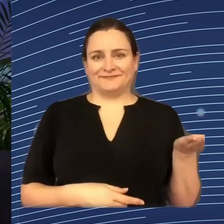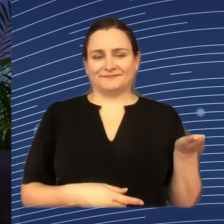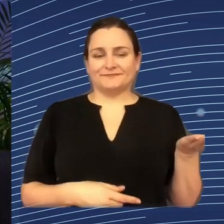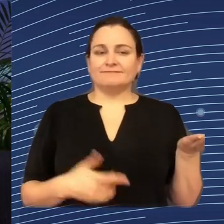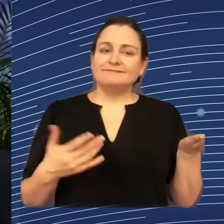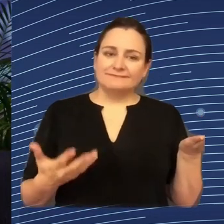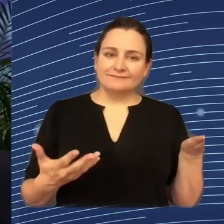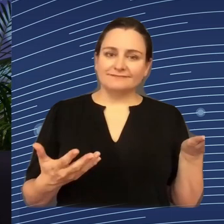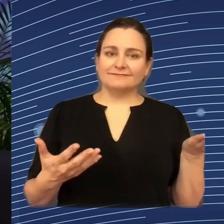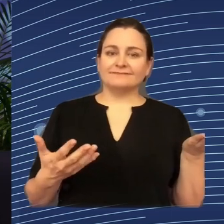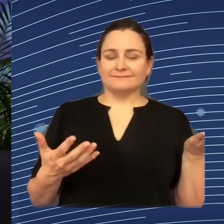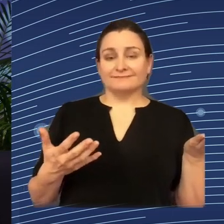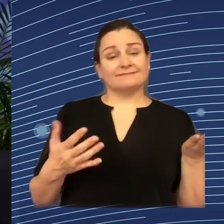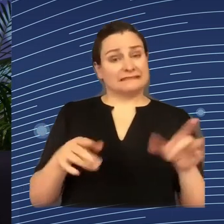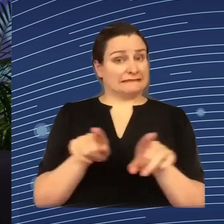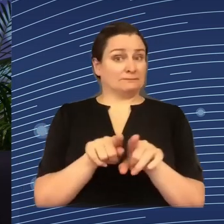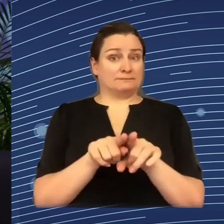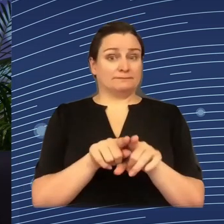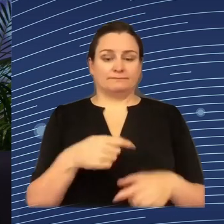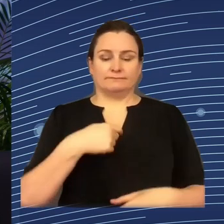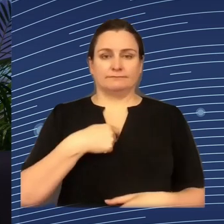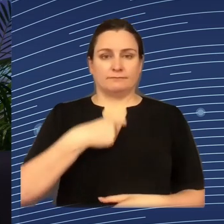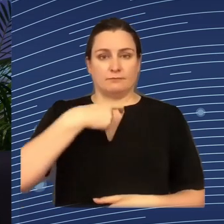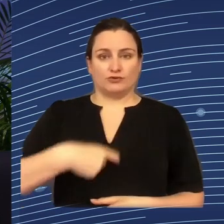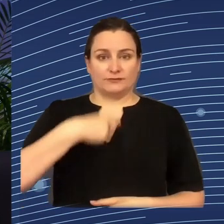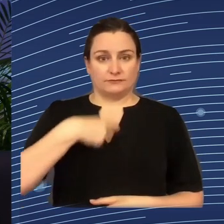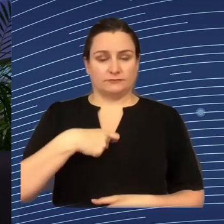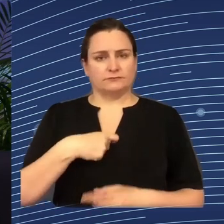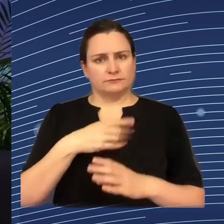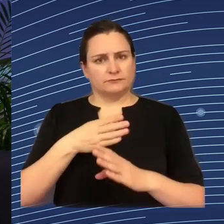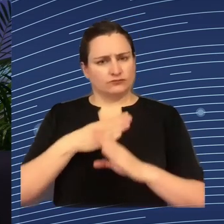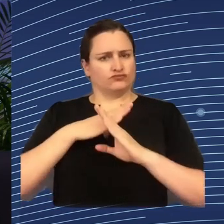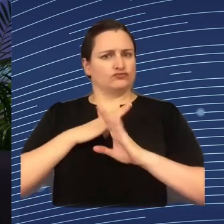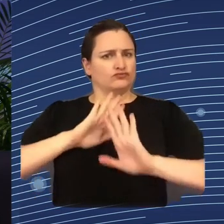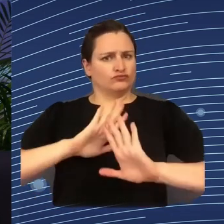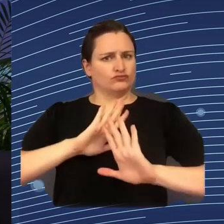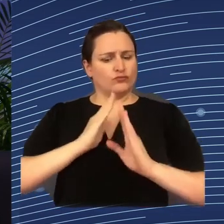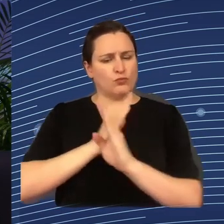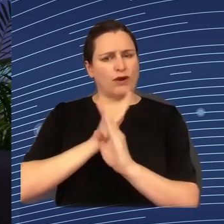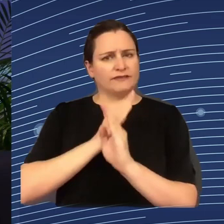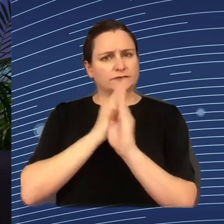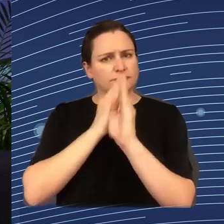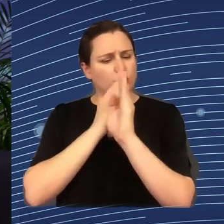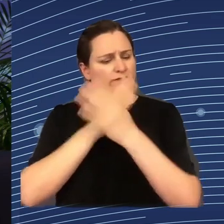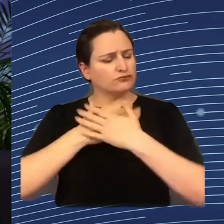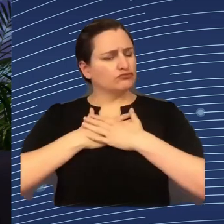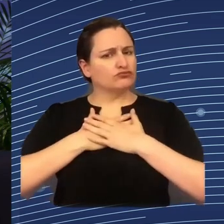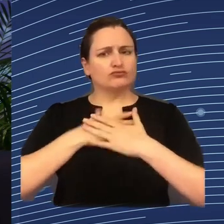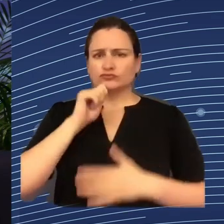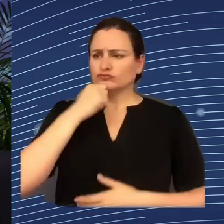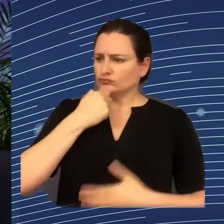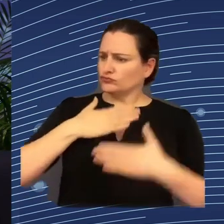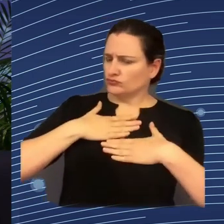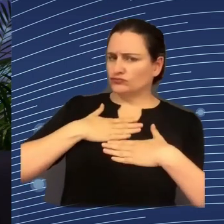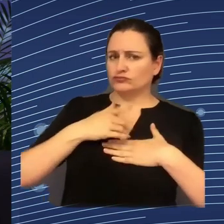for your privacy. When do you have the possibility to give your consent? When you know